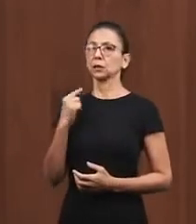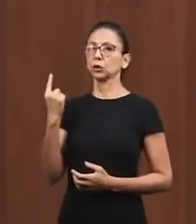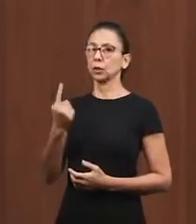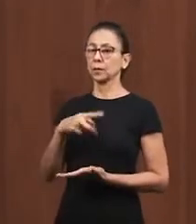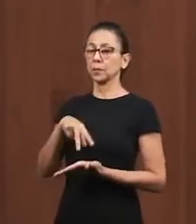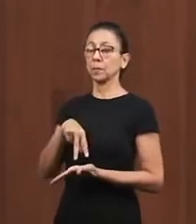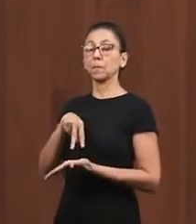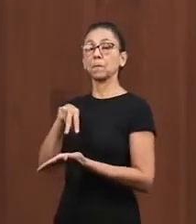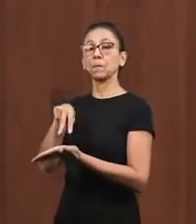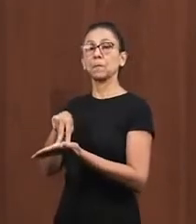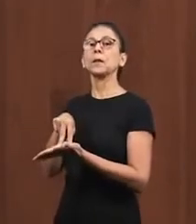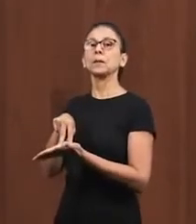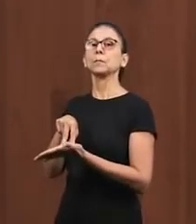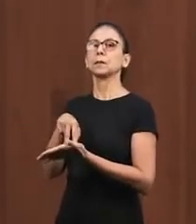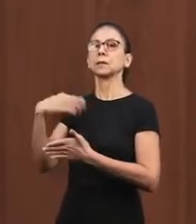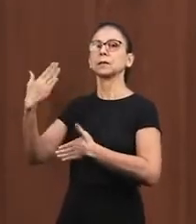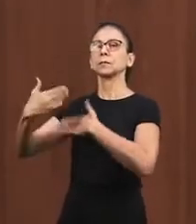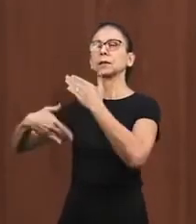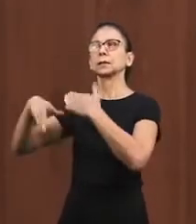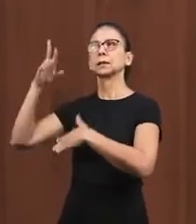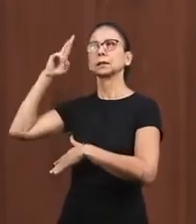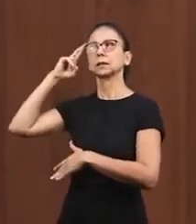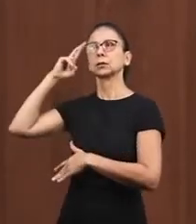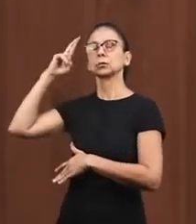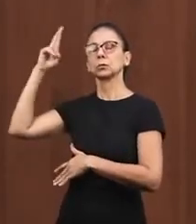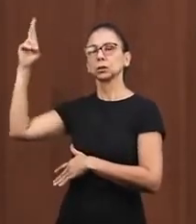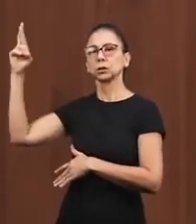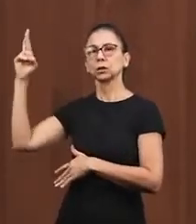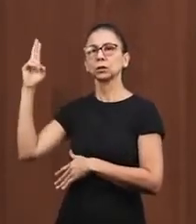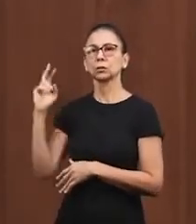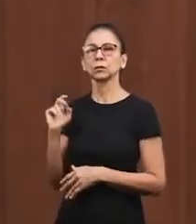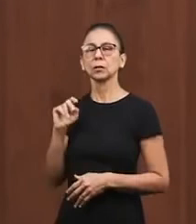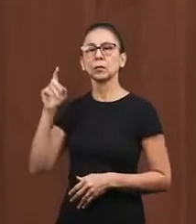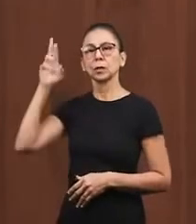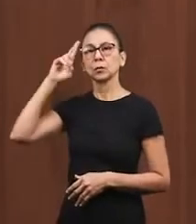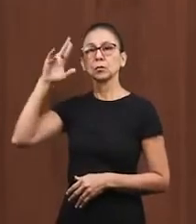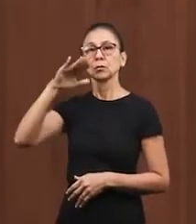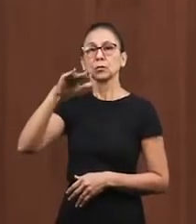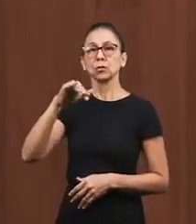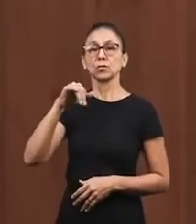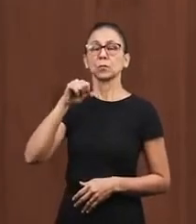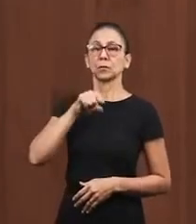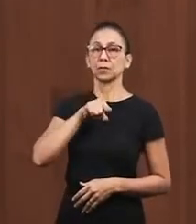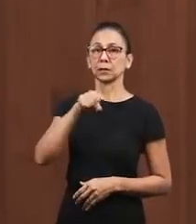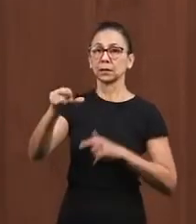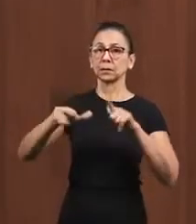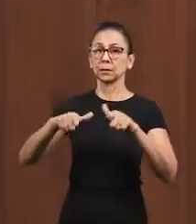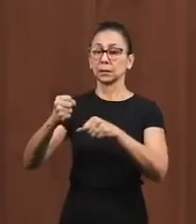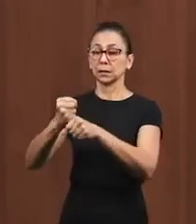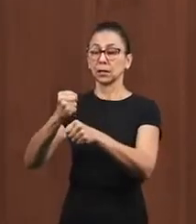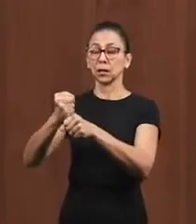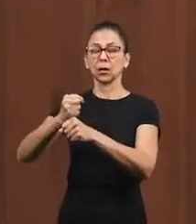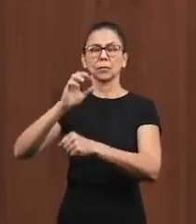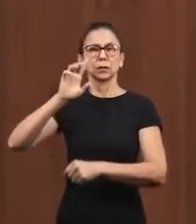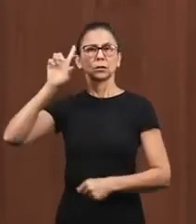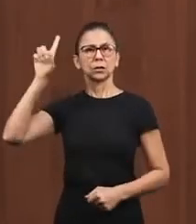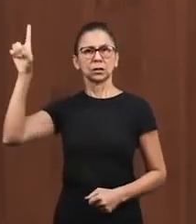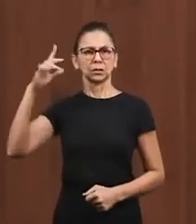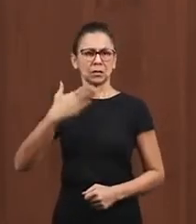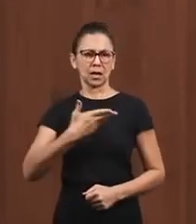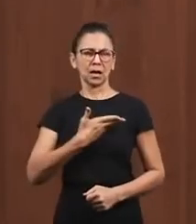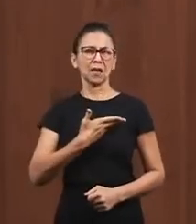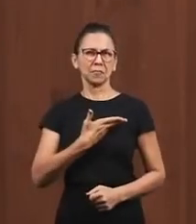were created to work and edify the work of the Lord your friends many times that don't know the Lord